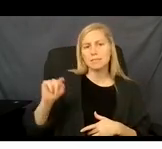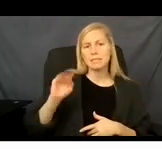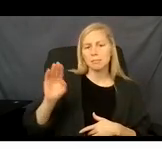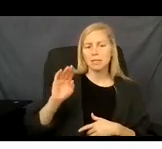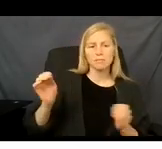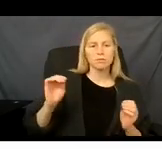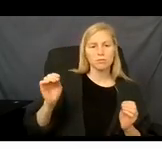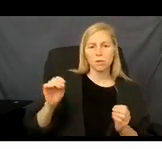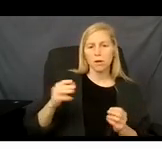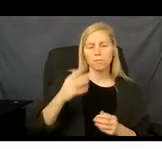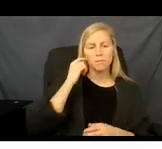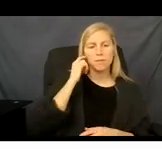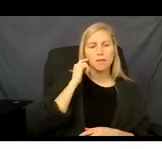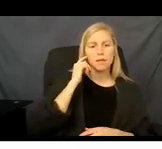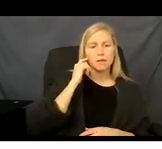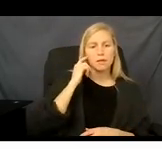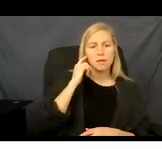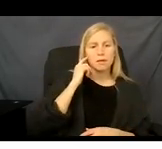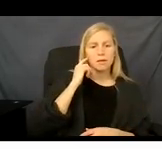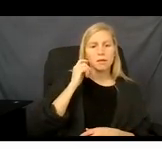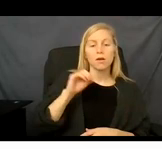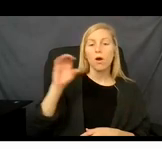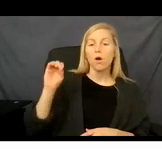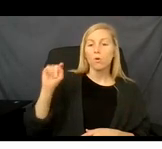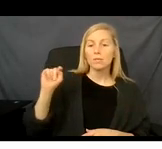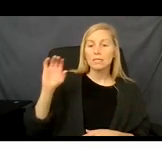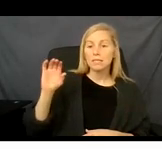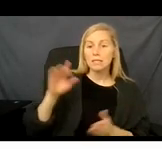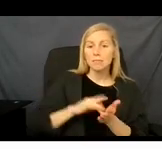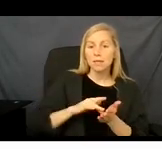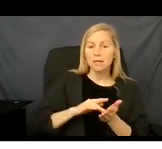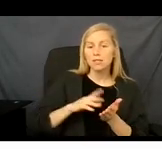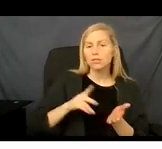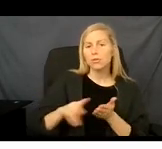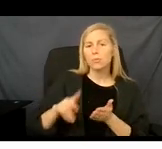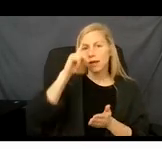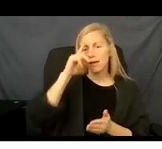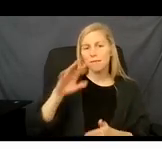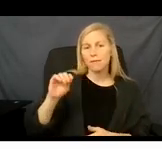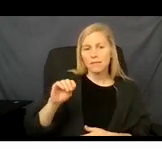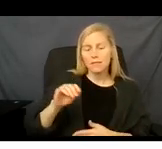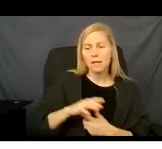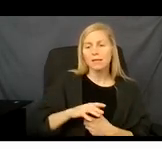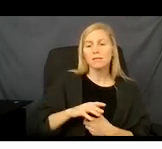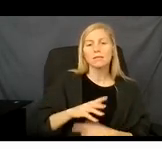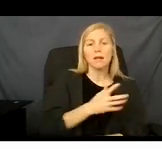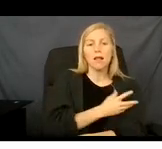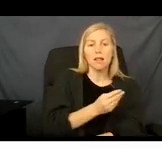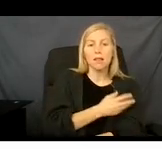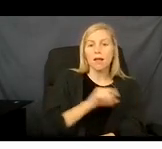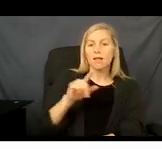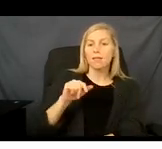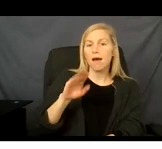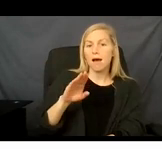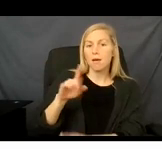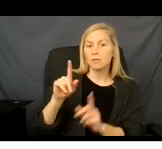For over-the-counter medications, you pay $0. Lab tests will be $0.50 per test. So